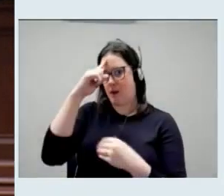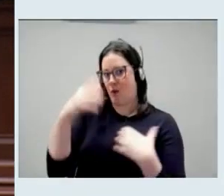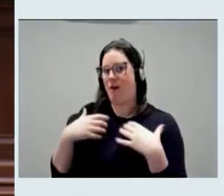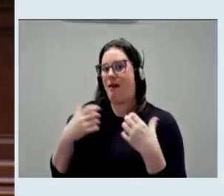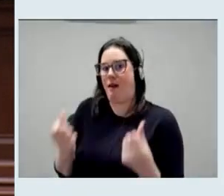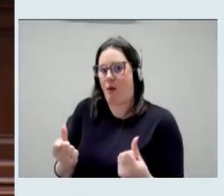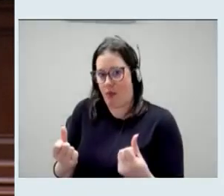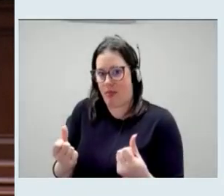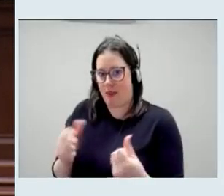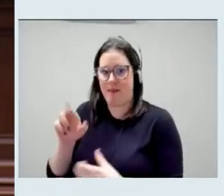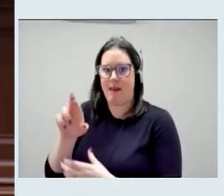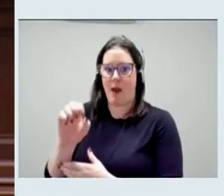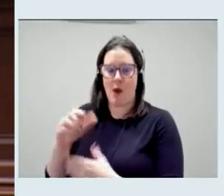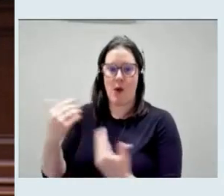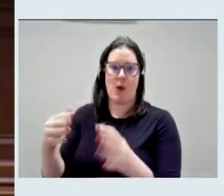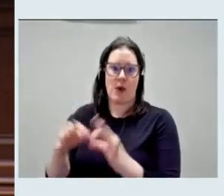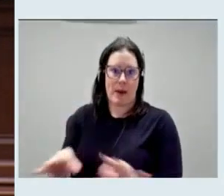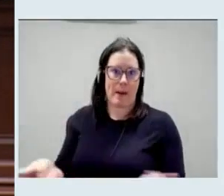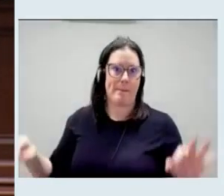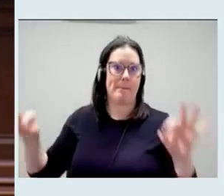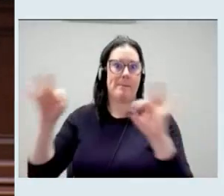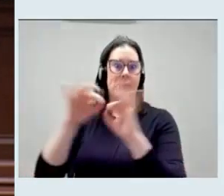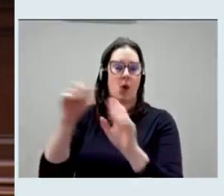is essential and long overdue.